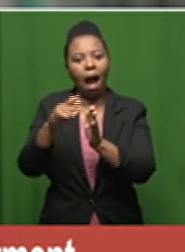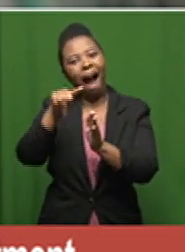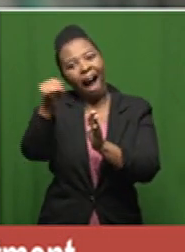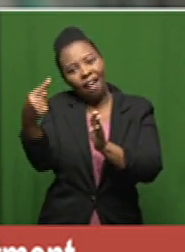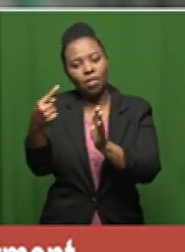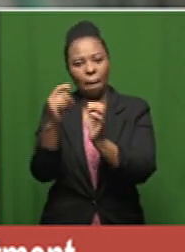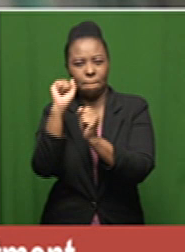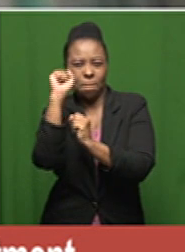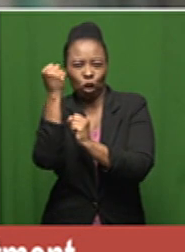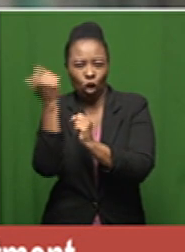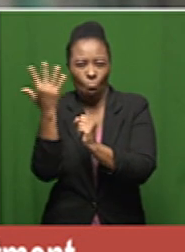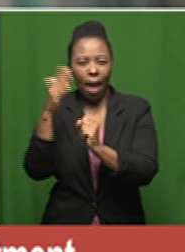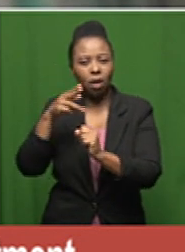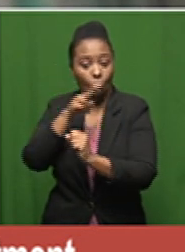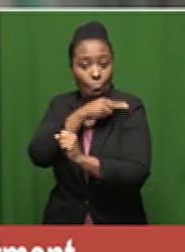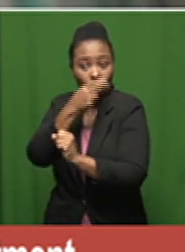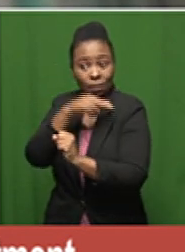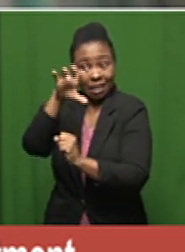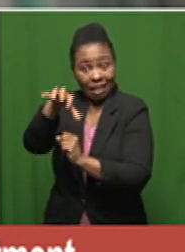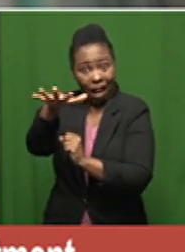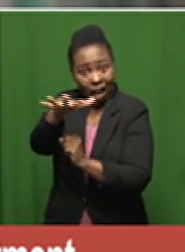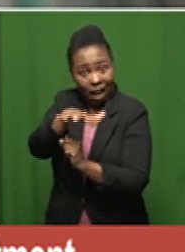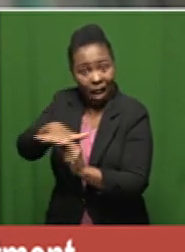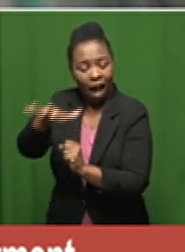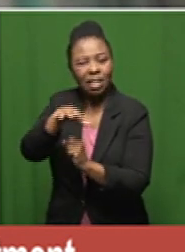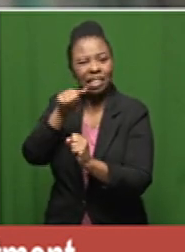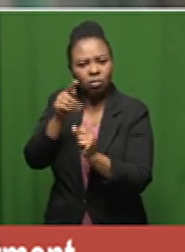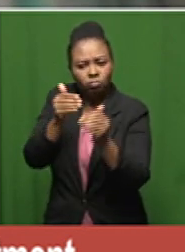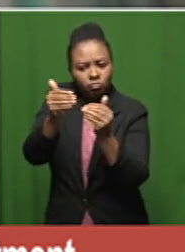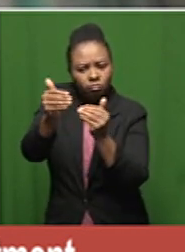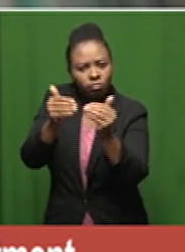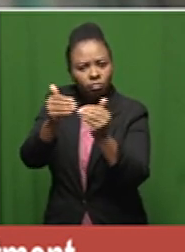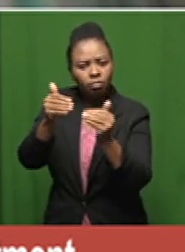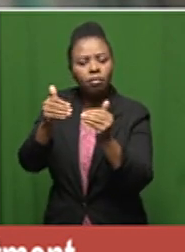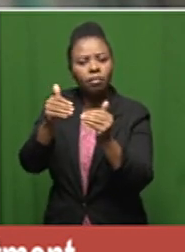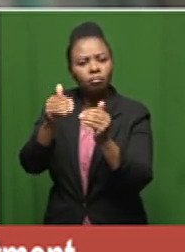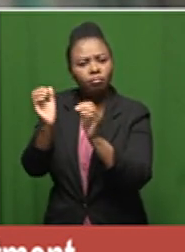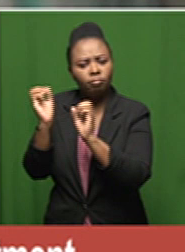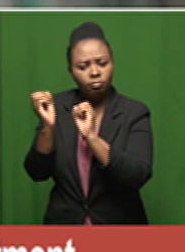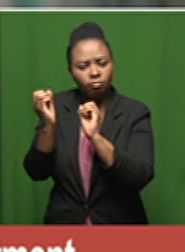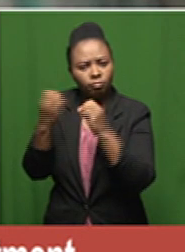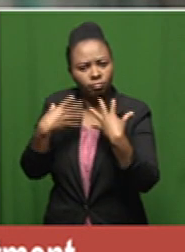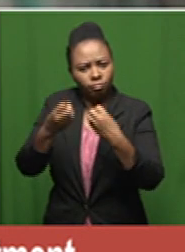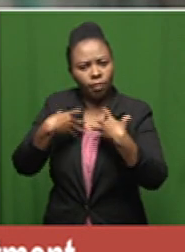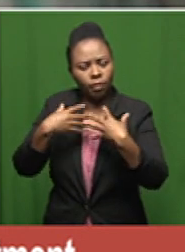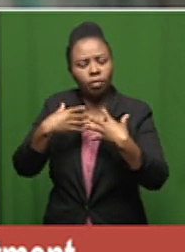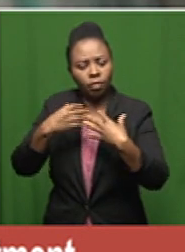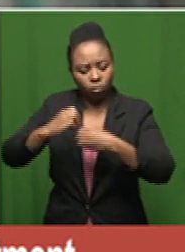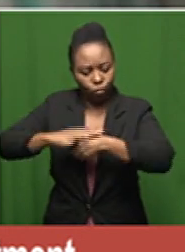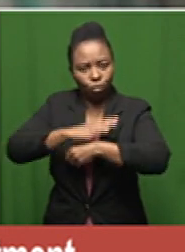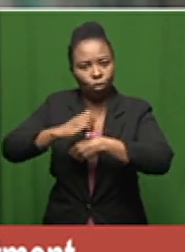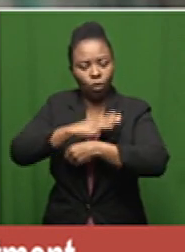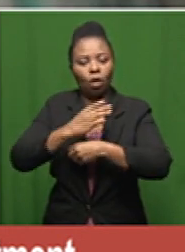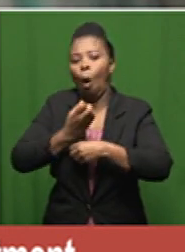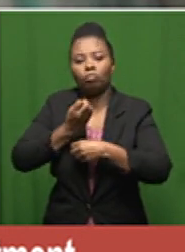that we would have in hospital and would facilitate the higher levels of oxygen to be administered and in different manners in a